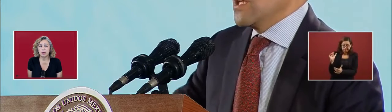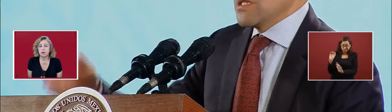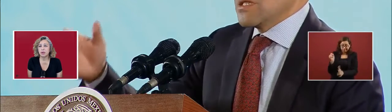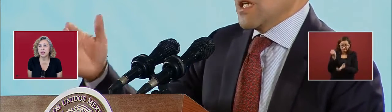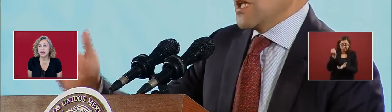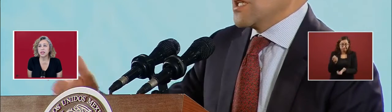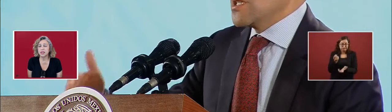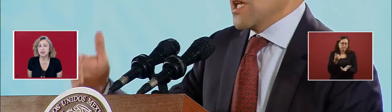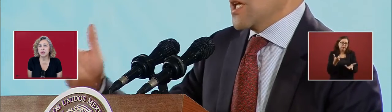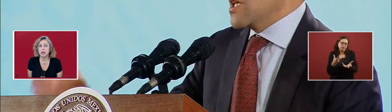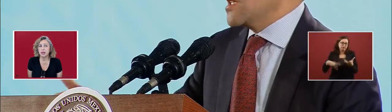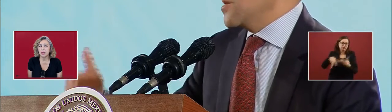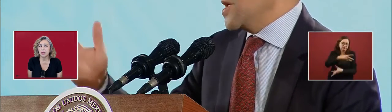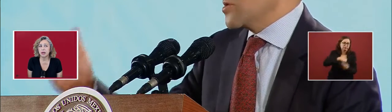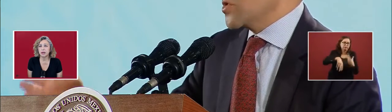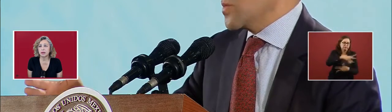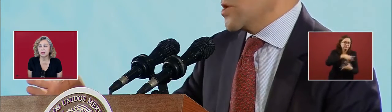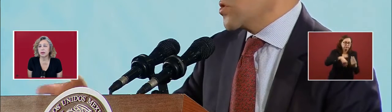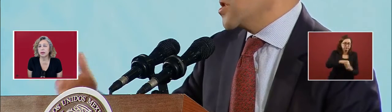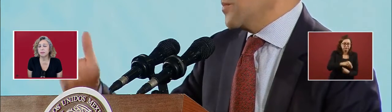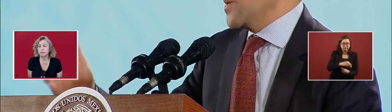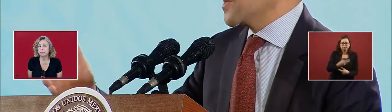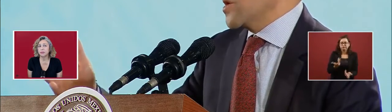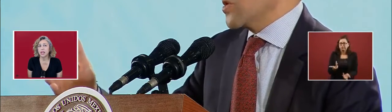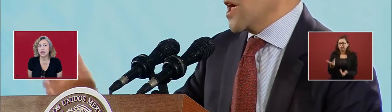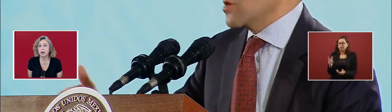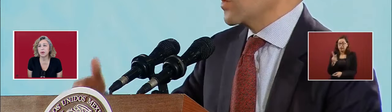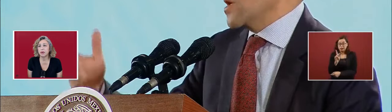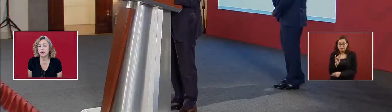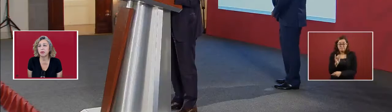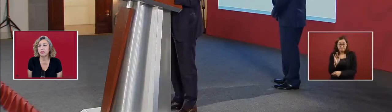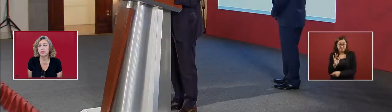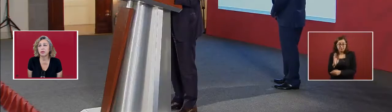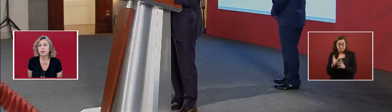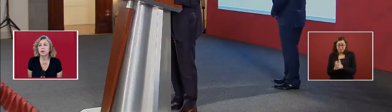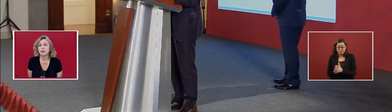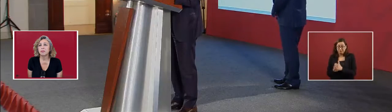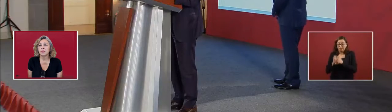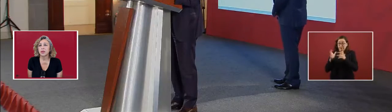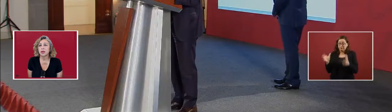related to the economic growth.